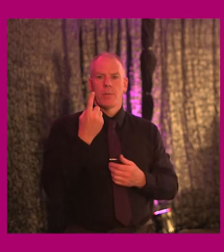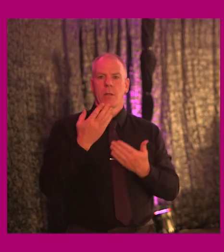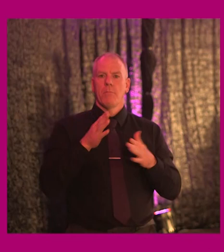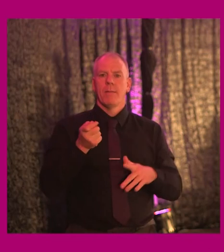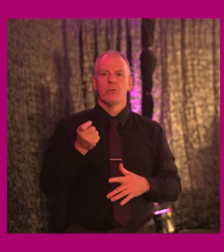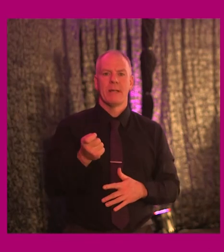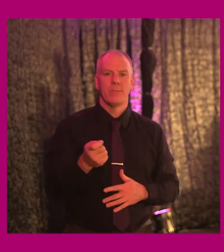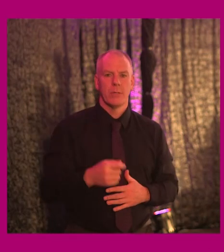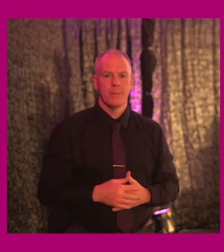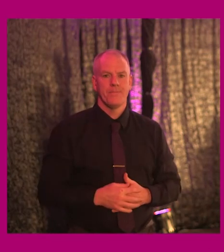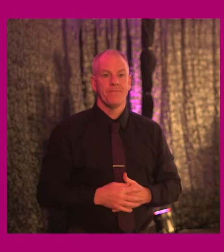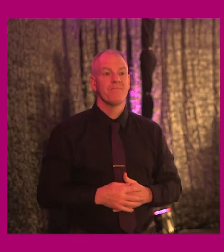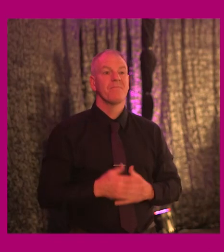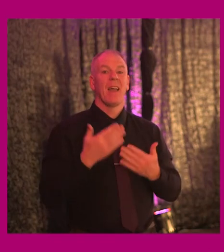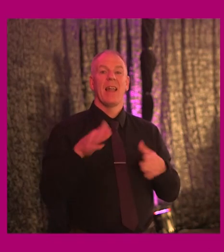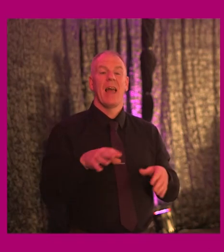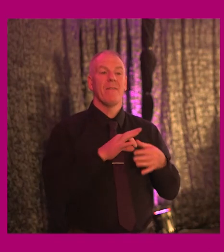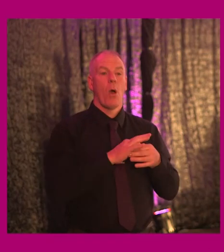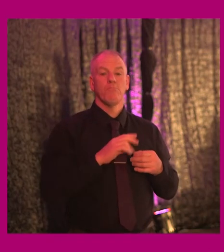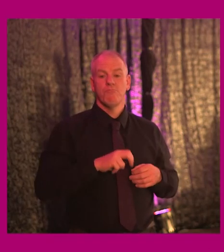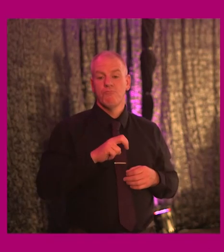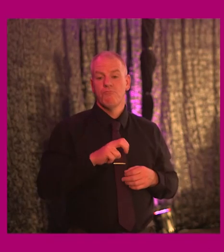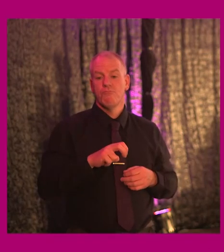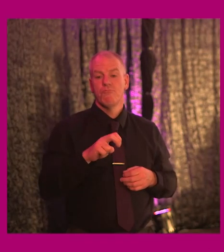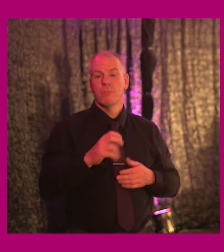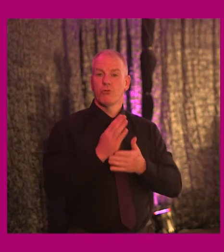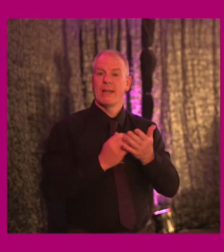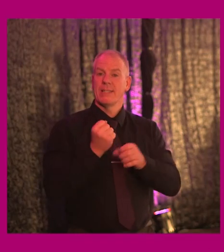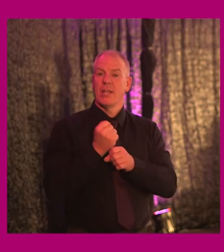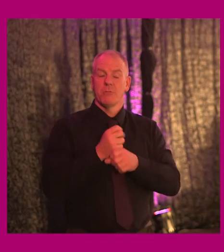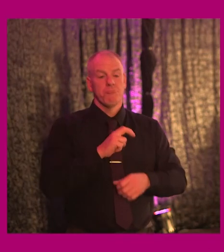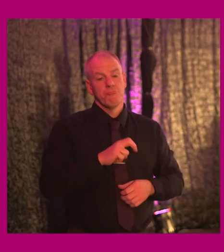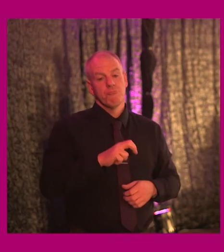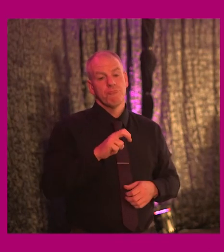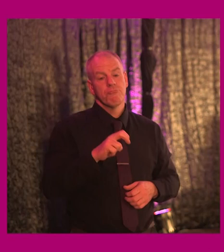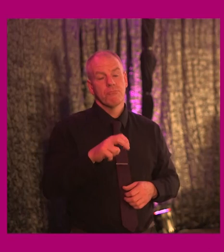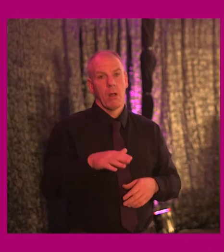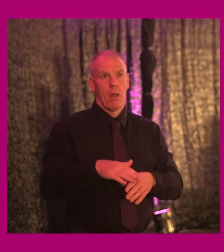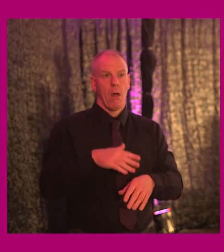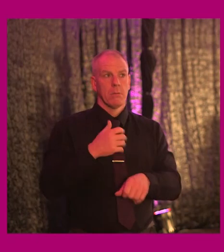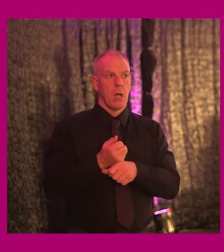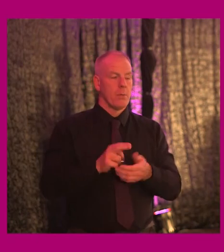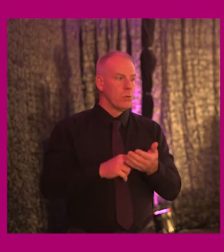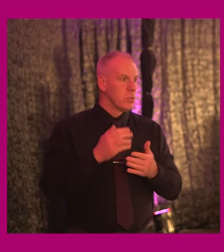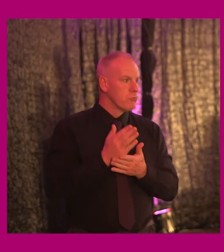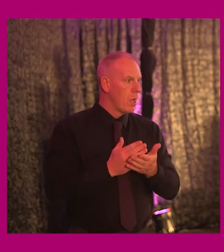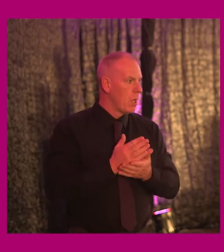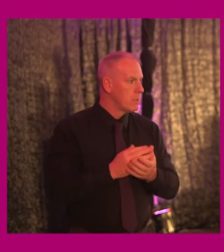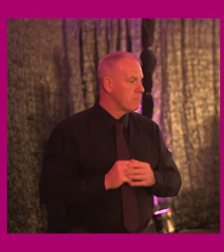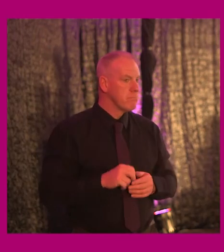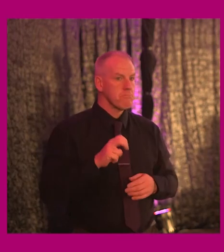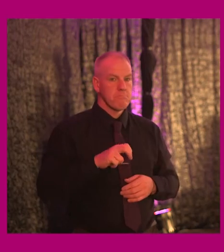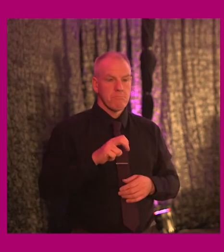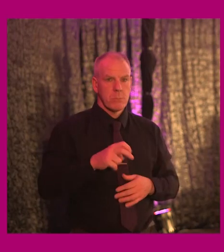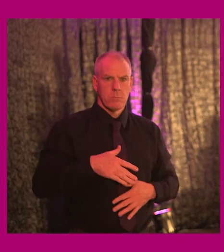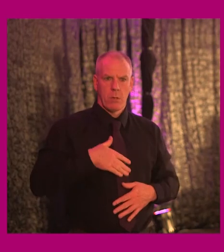transport. You leave your home and head towards the nearest train station. It's a long time since you got the train. On your way, you